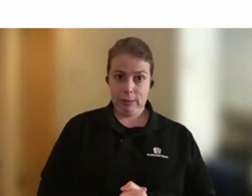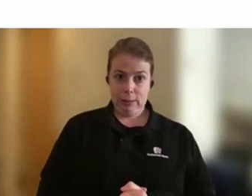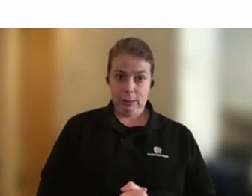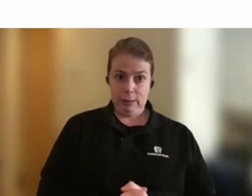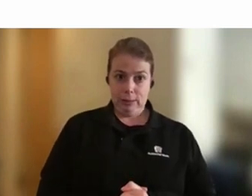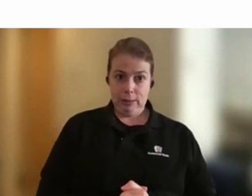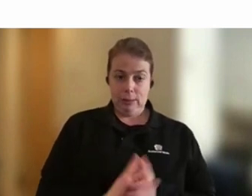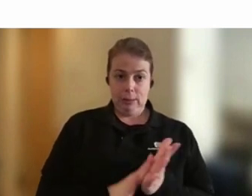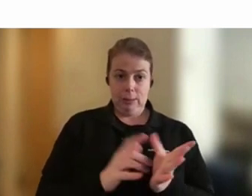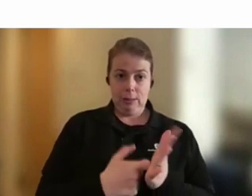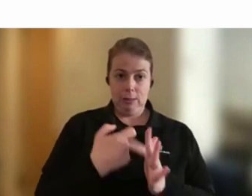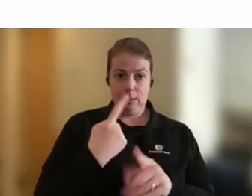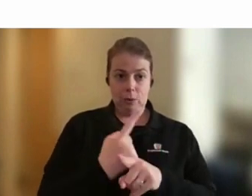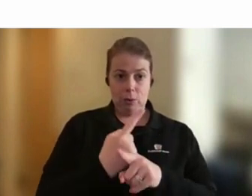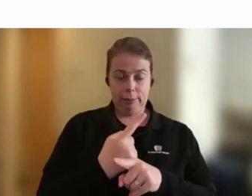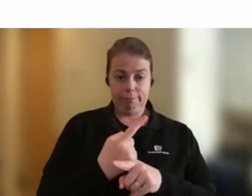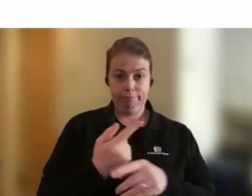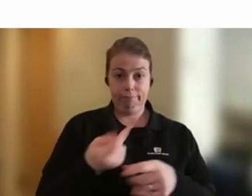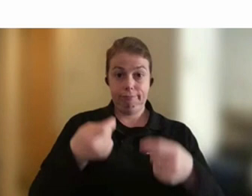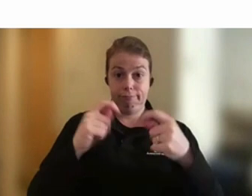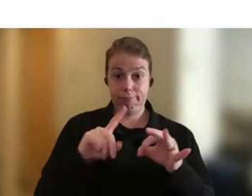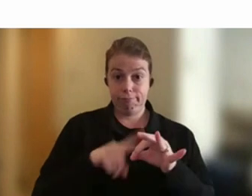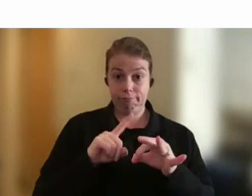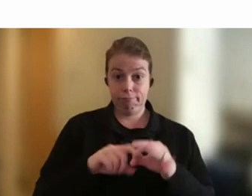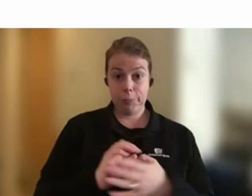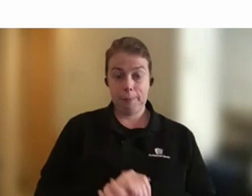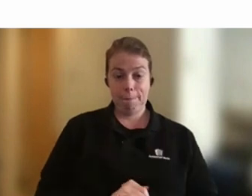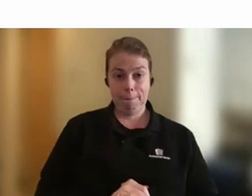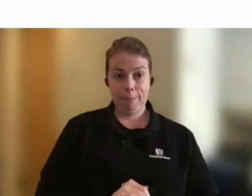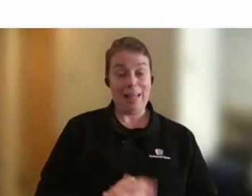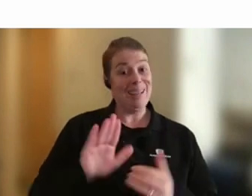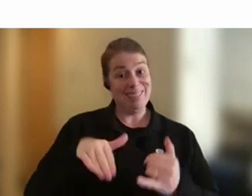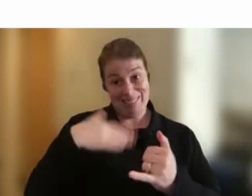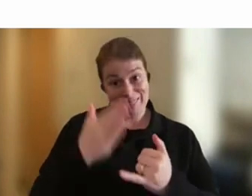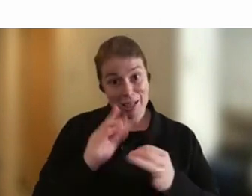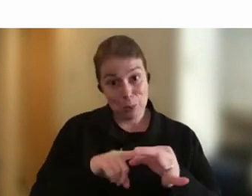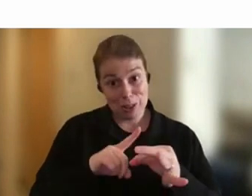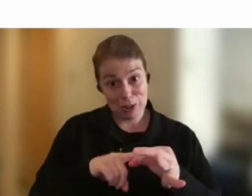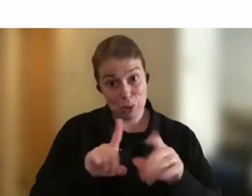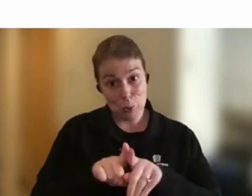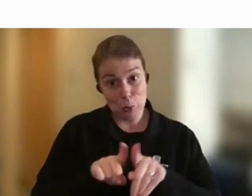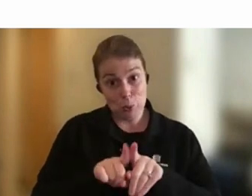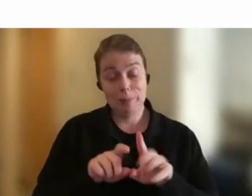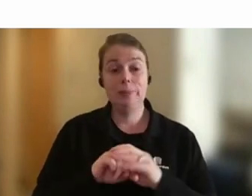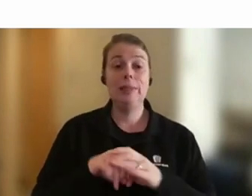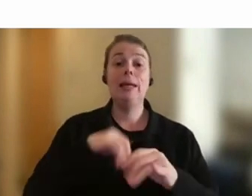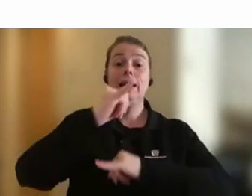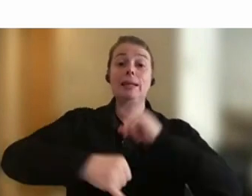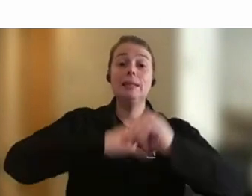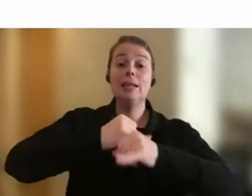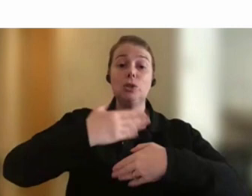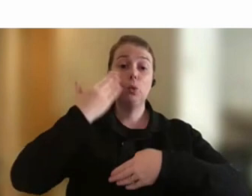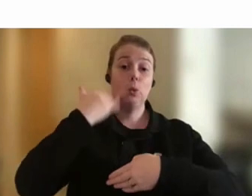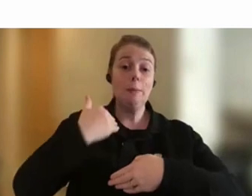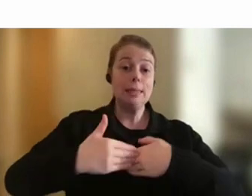So the next question, and it will be the last one, is the International Women's Day was yesterday.